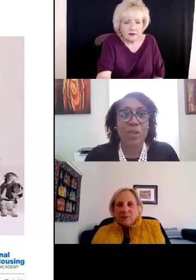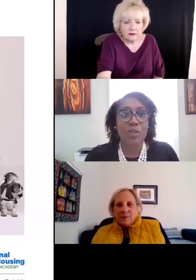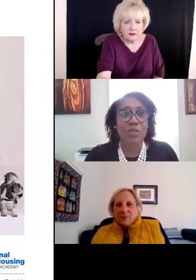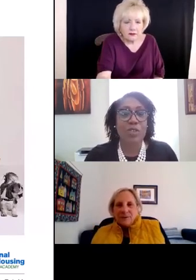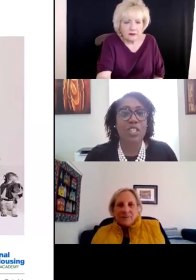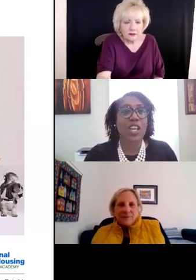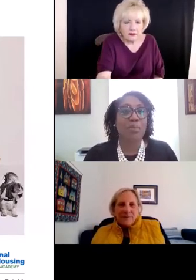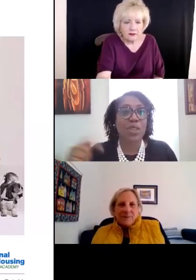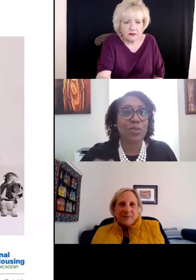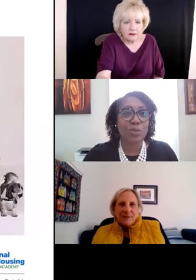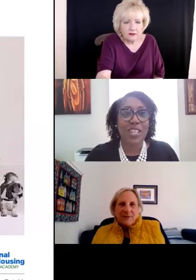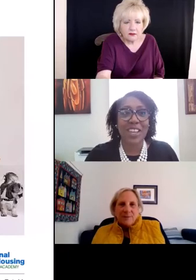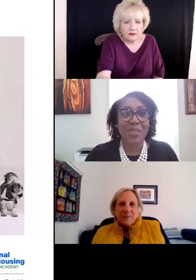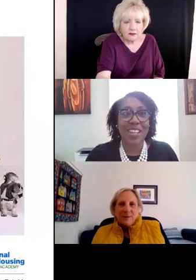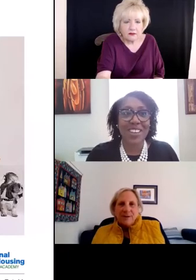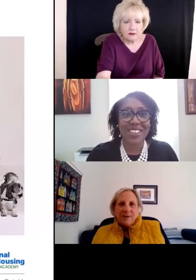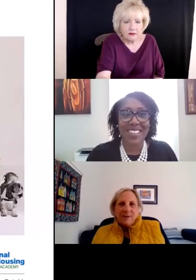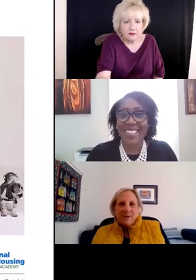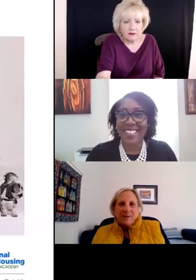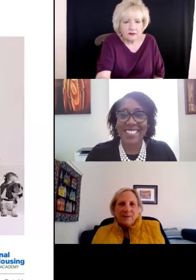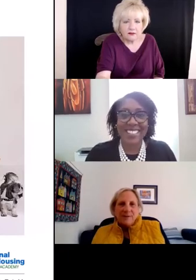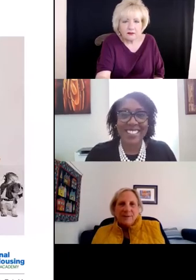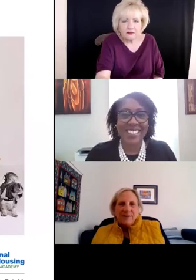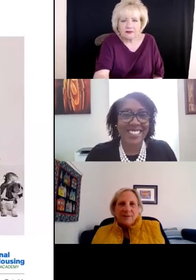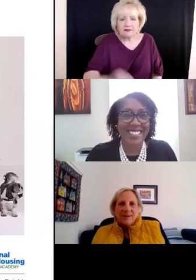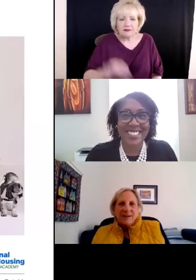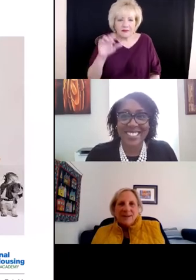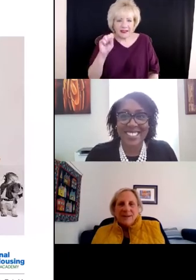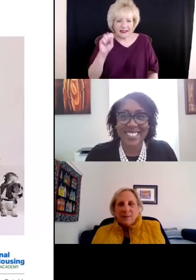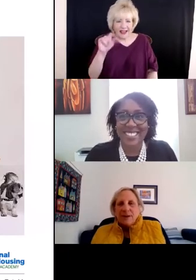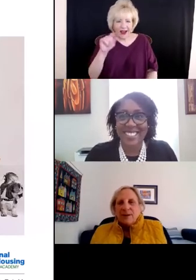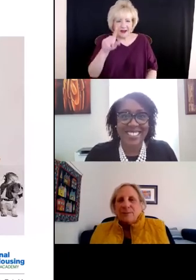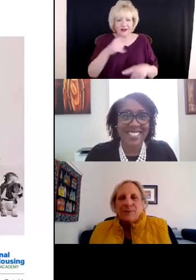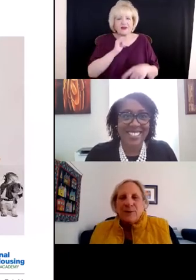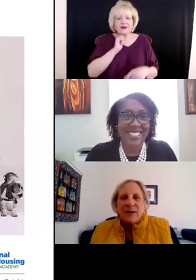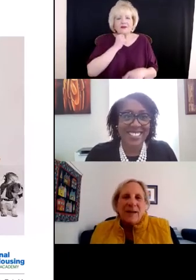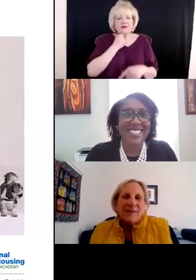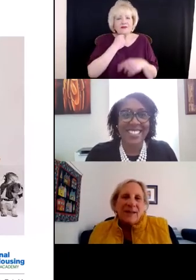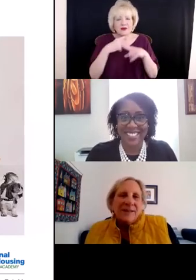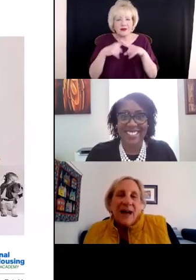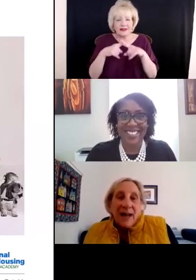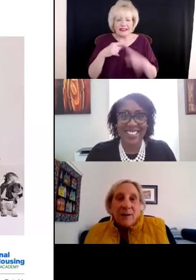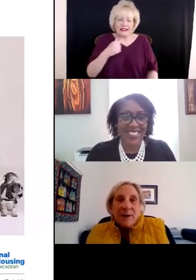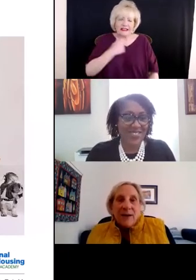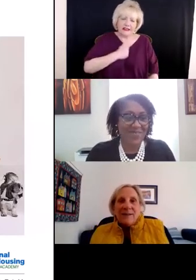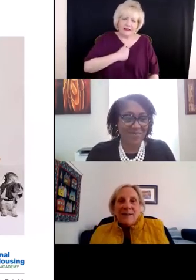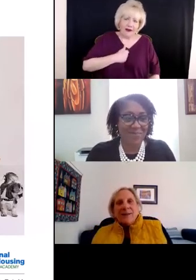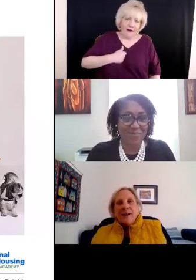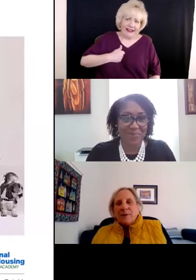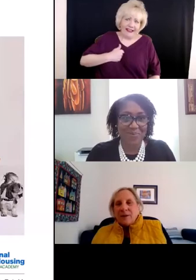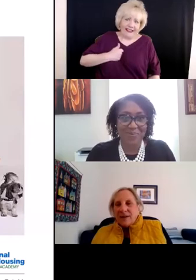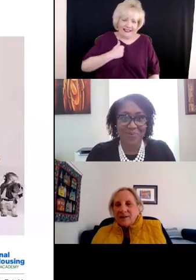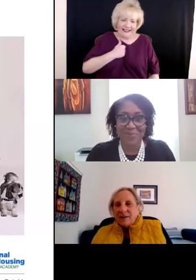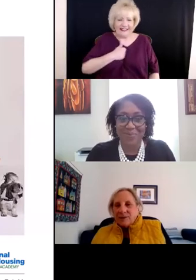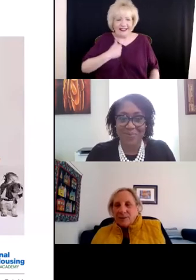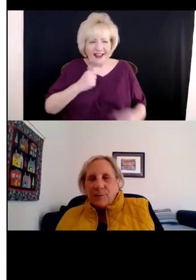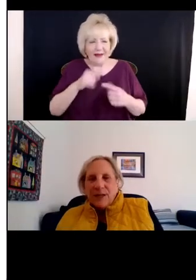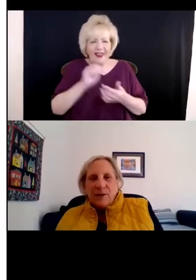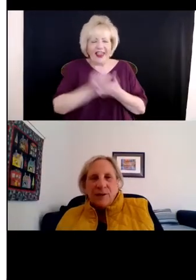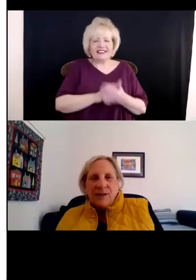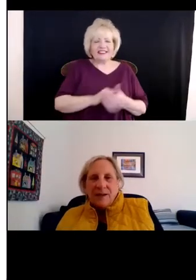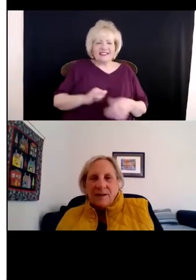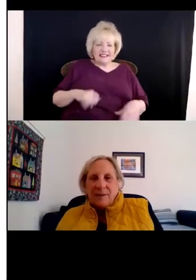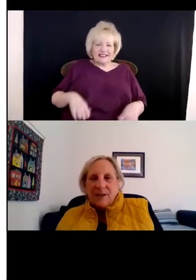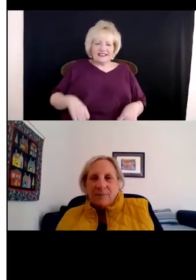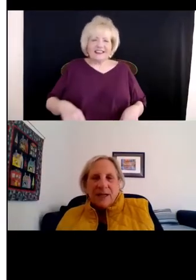Sarah, you're still on mute. We can't quite hear you yet. Here we go. Sorry about that. I'm delighted also